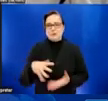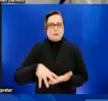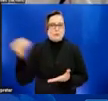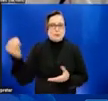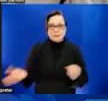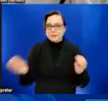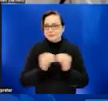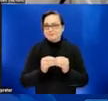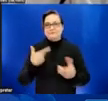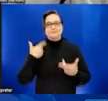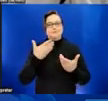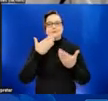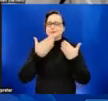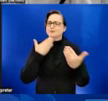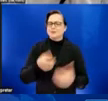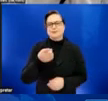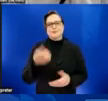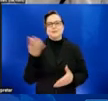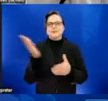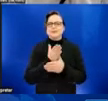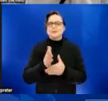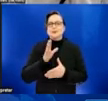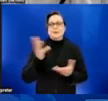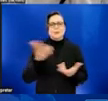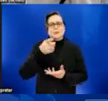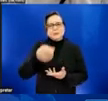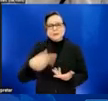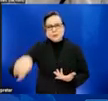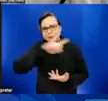And we appreciate you sharing what you've learned with your networks.